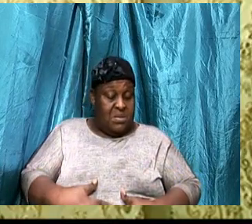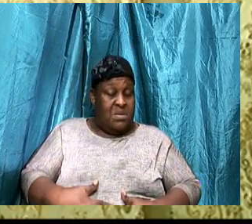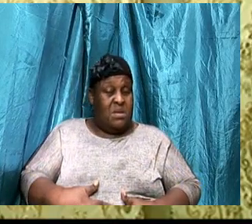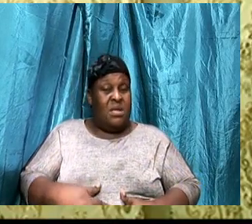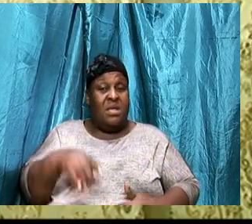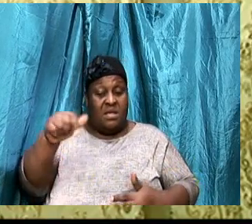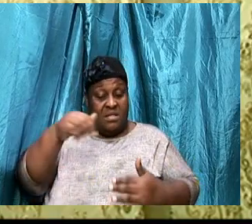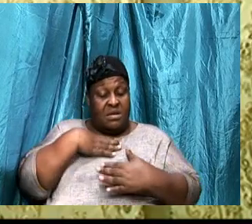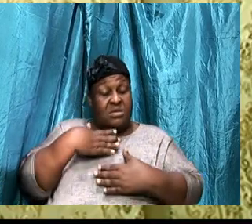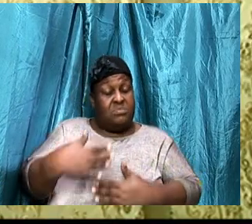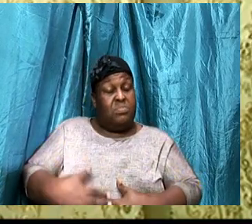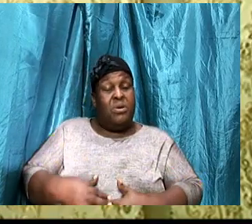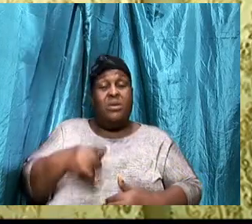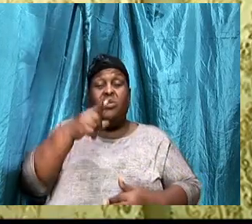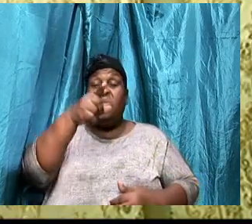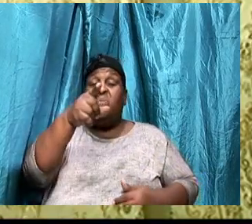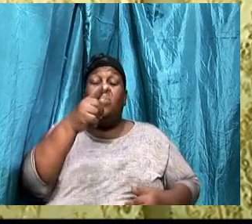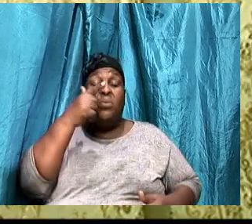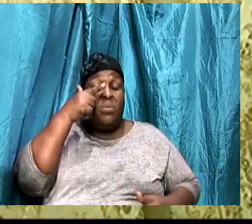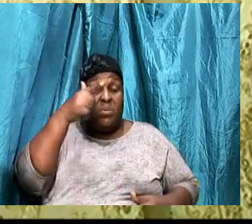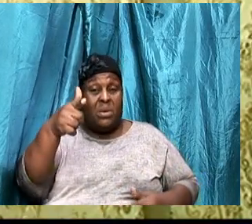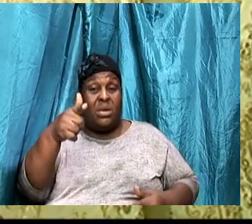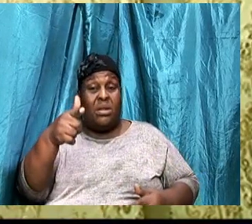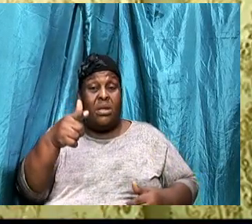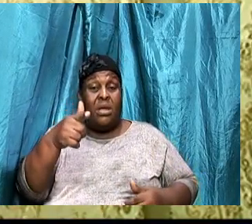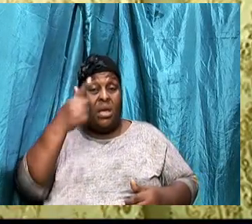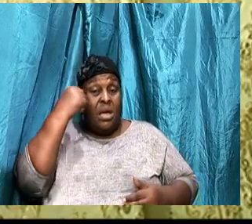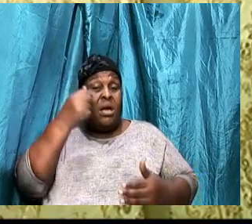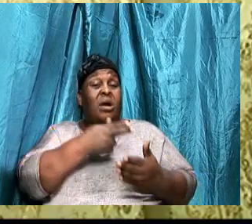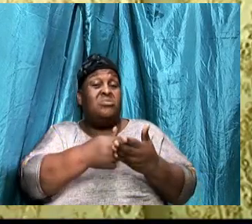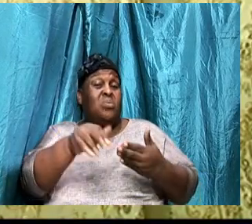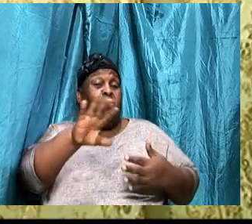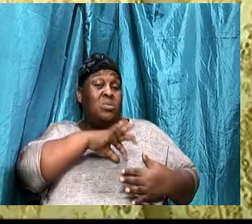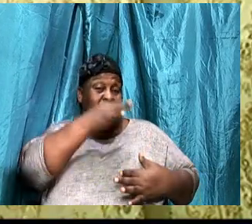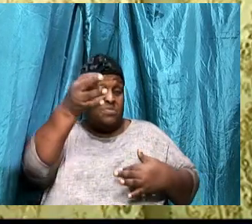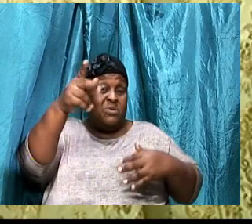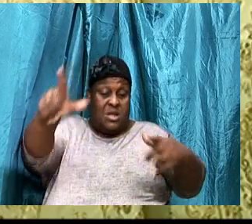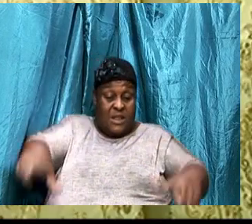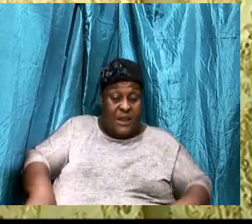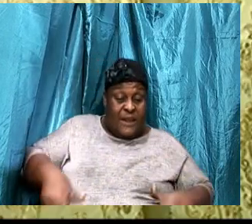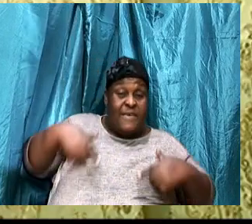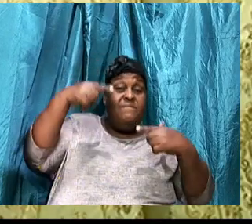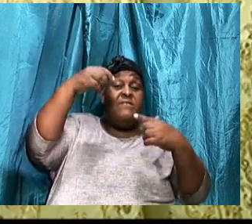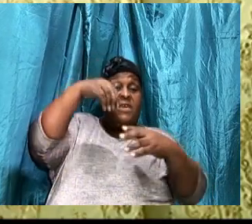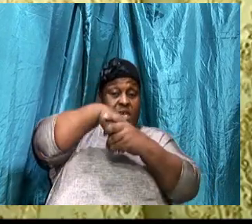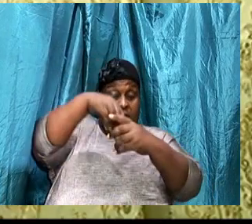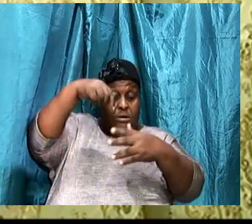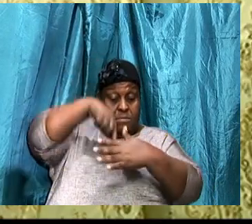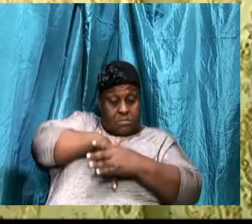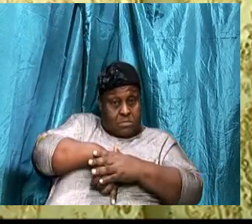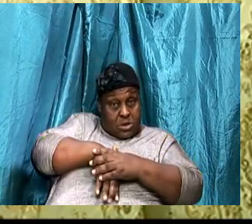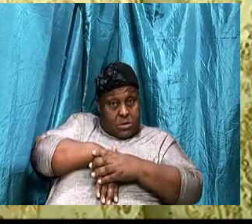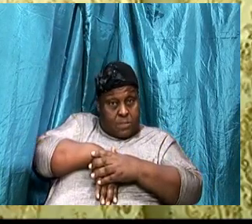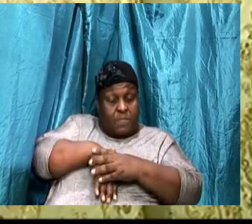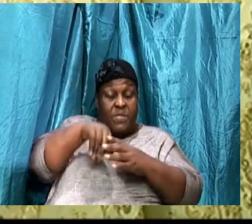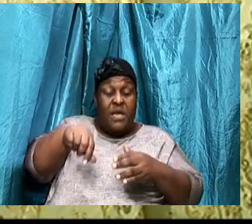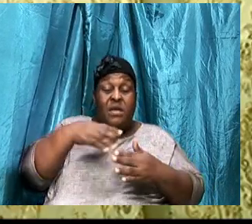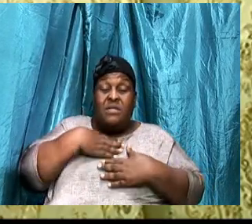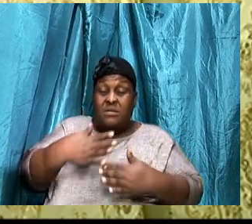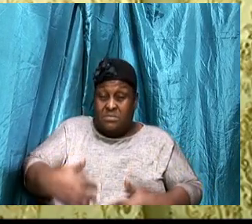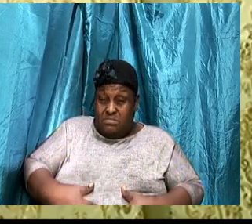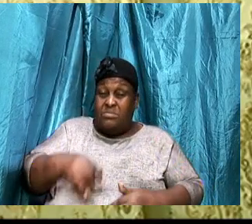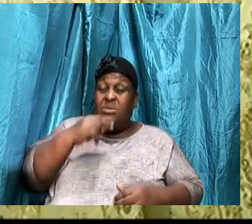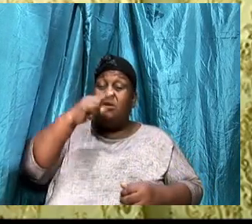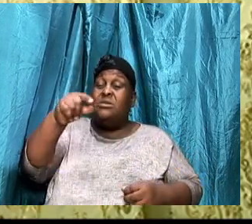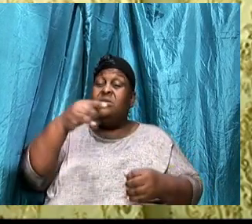This body, That you are looking on, Because the Holy Ghost, Resides, In there, This body, Is